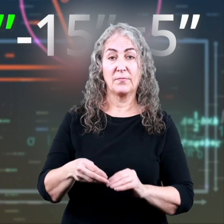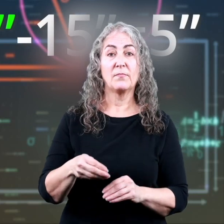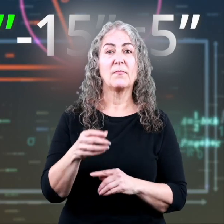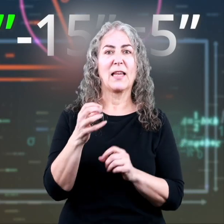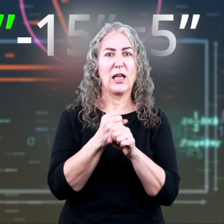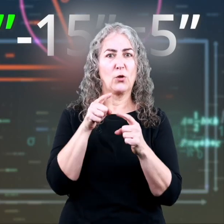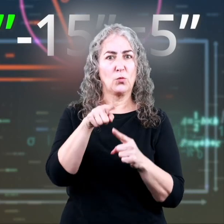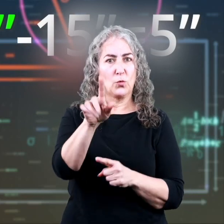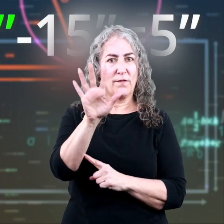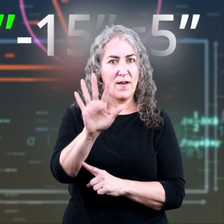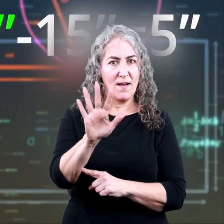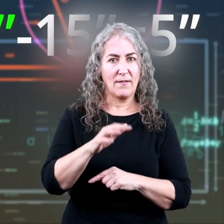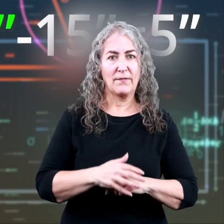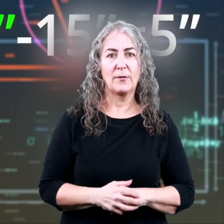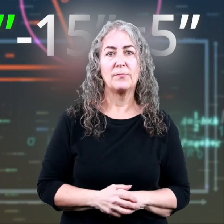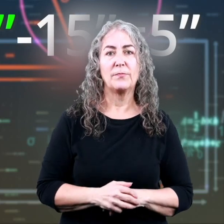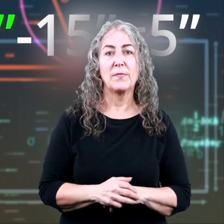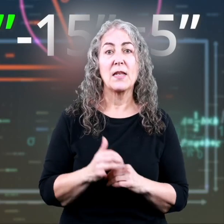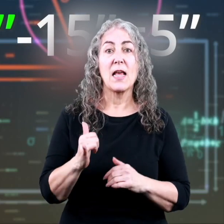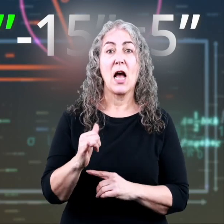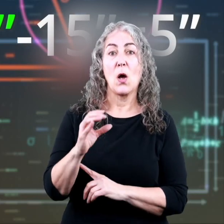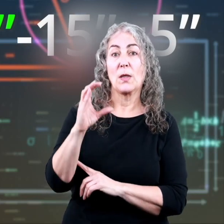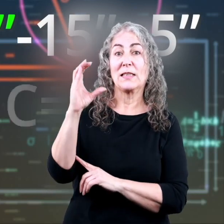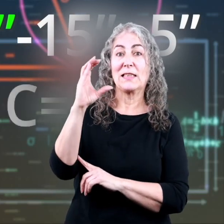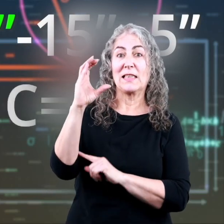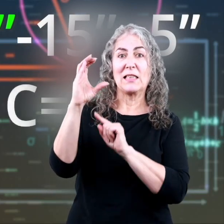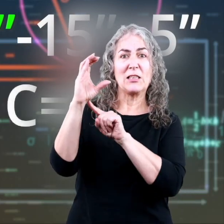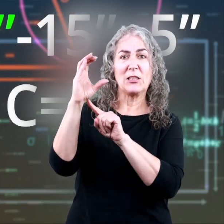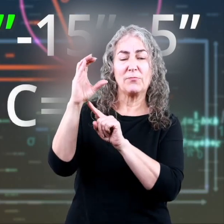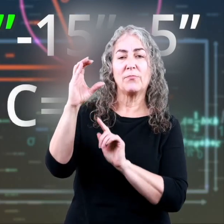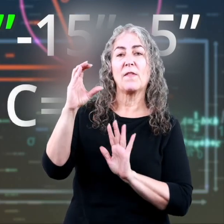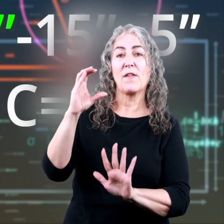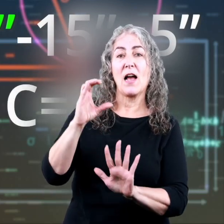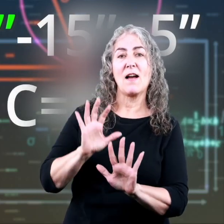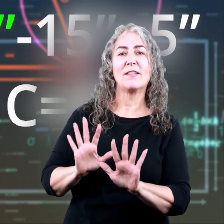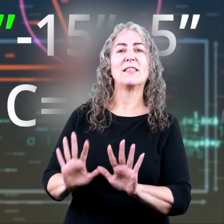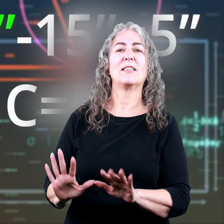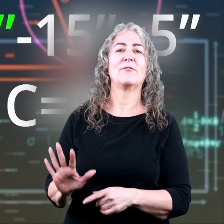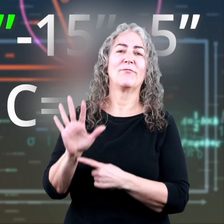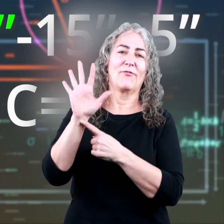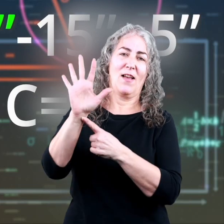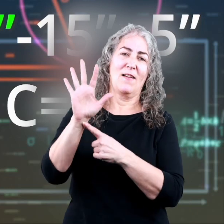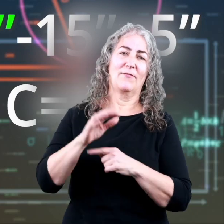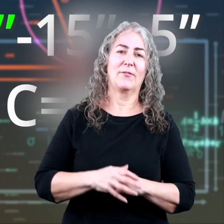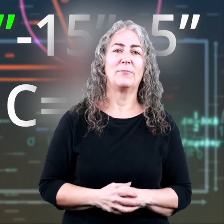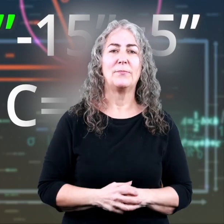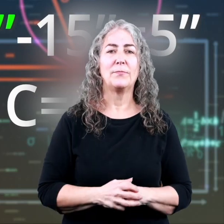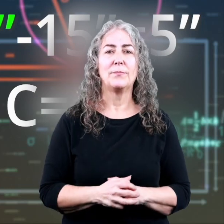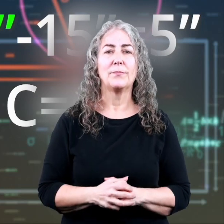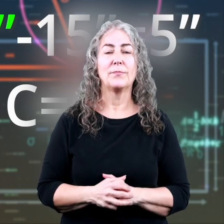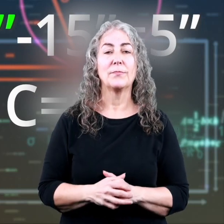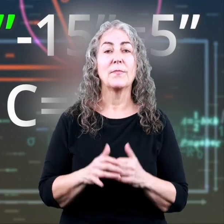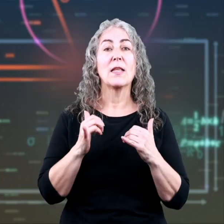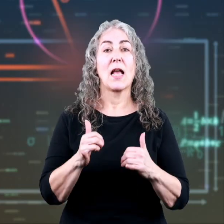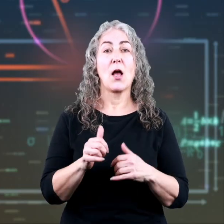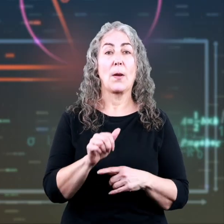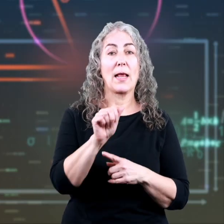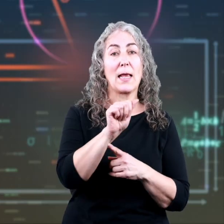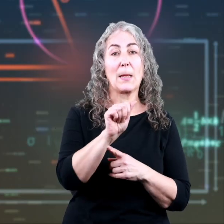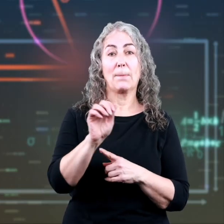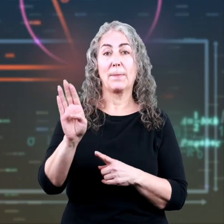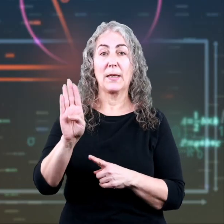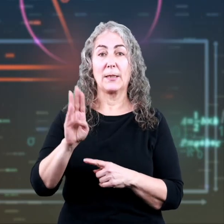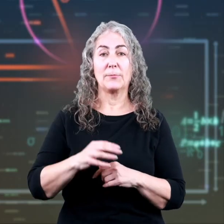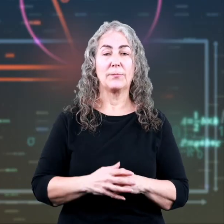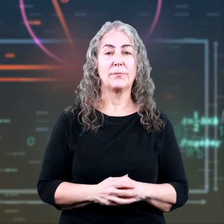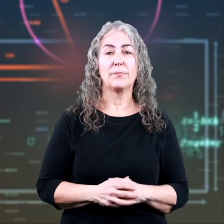15 from 20 to get 5. So, the length of line C is 5 inches. Next, to find